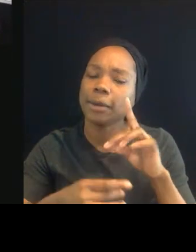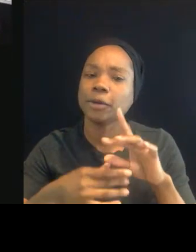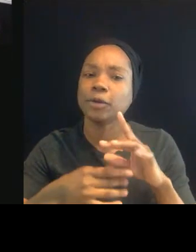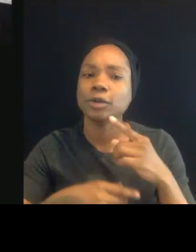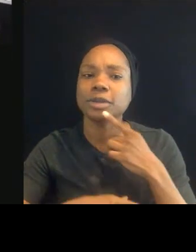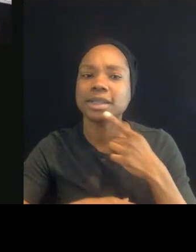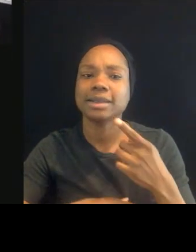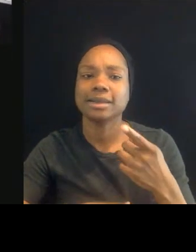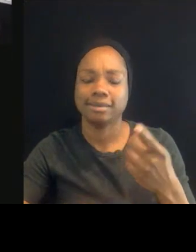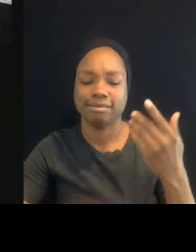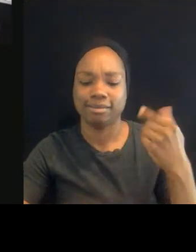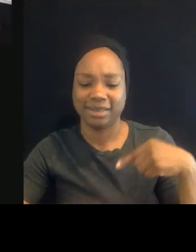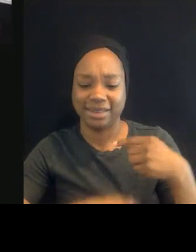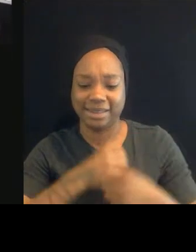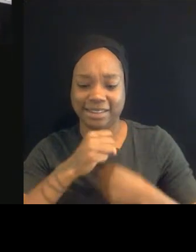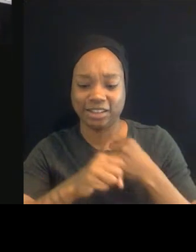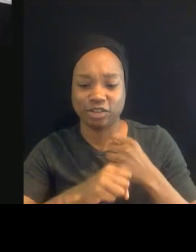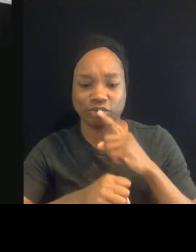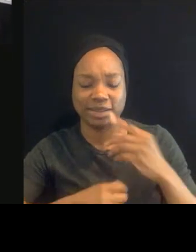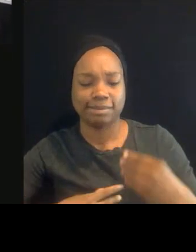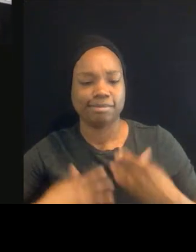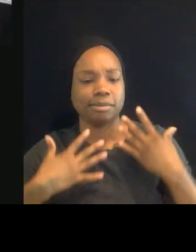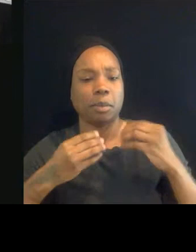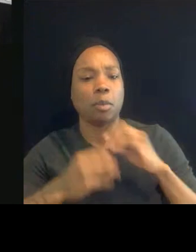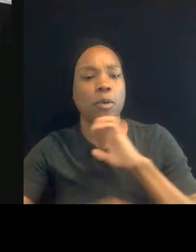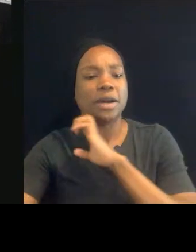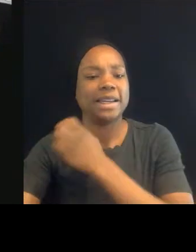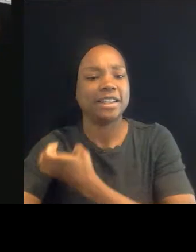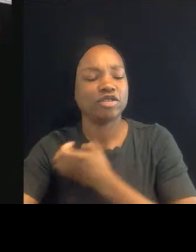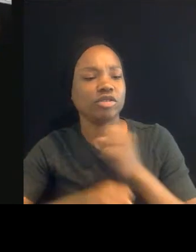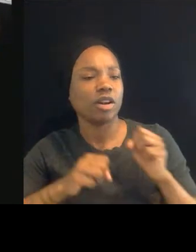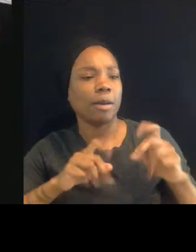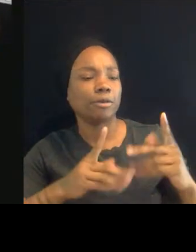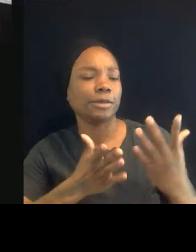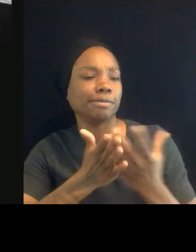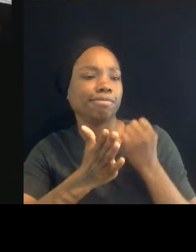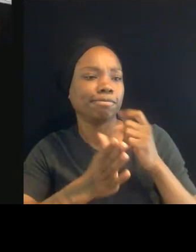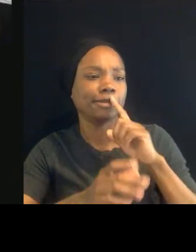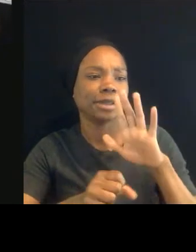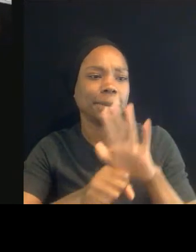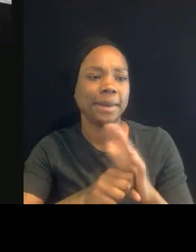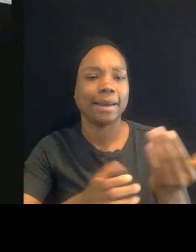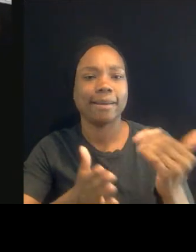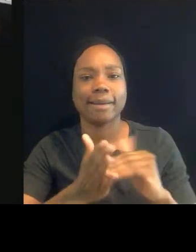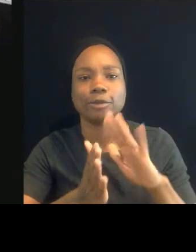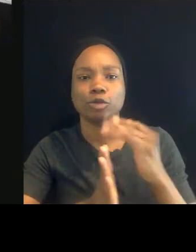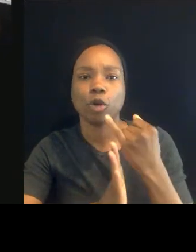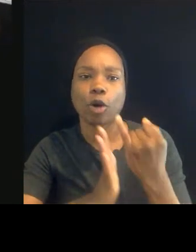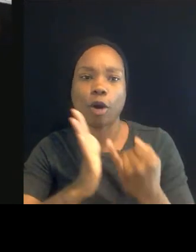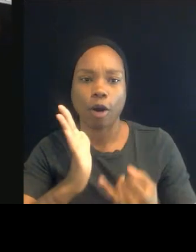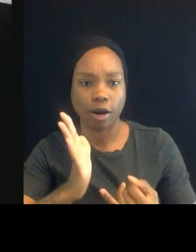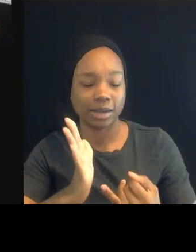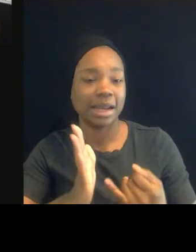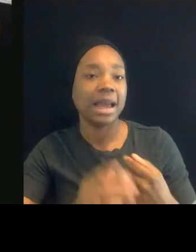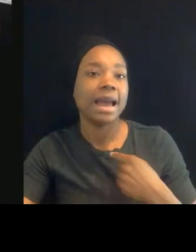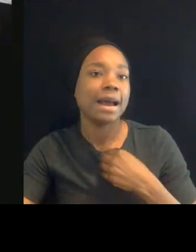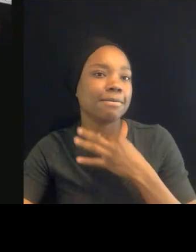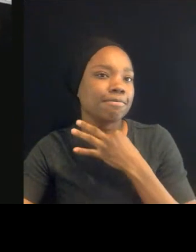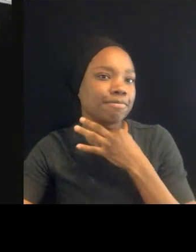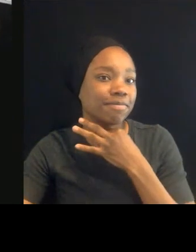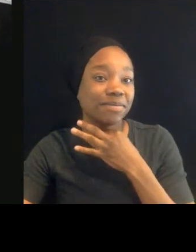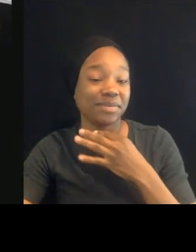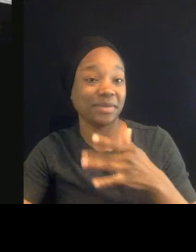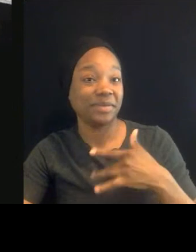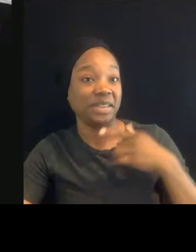recommit to your art in a different way. I would venture to say, I think others may agree, that this year, in a strange way, has given a lot of other people